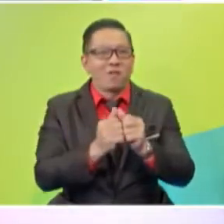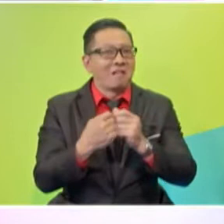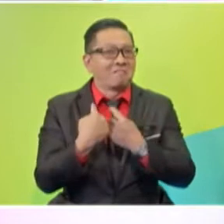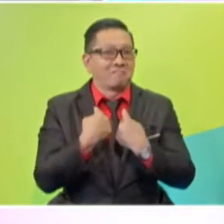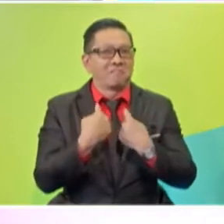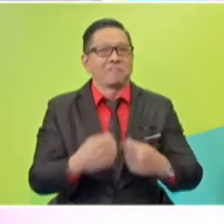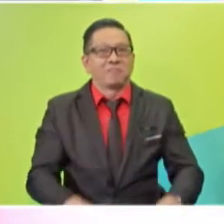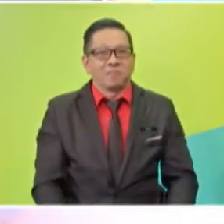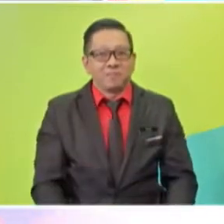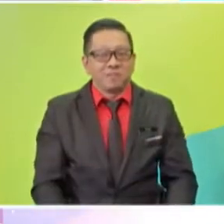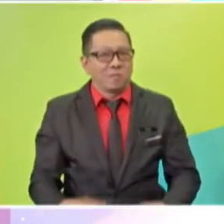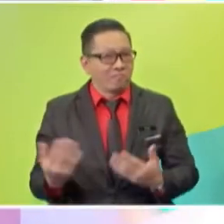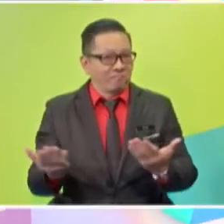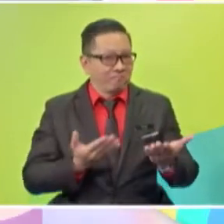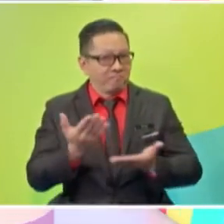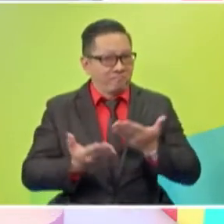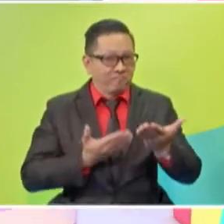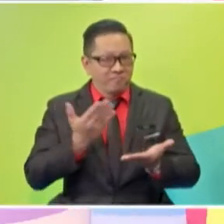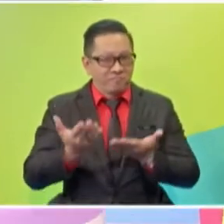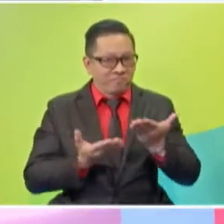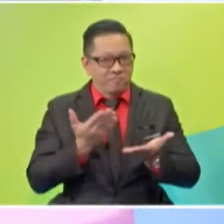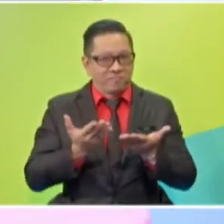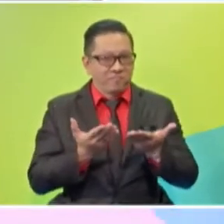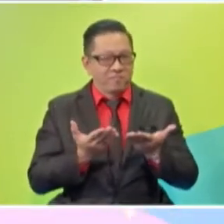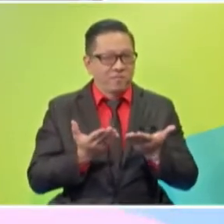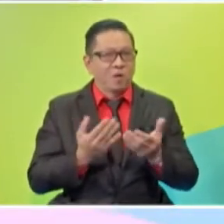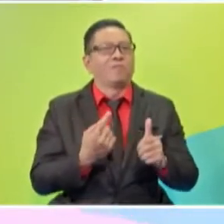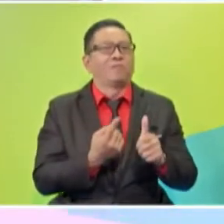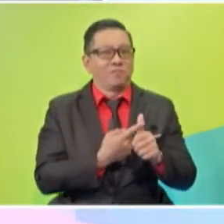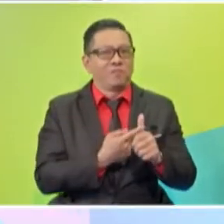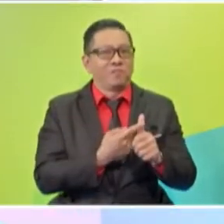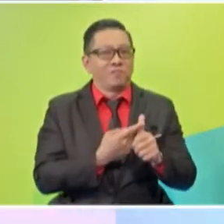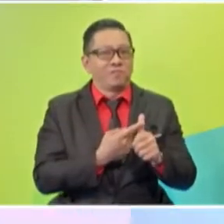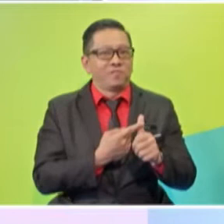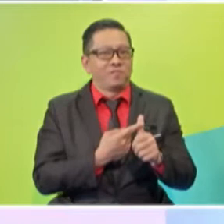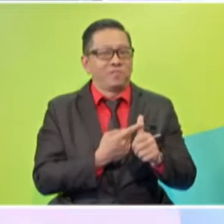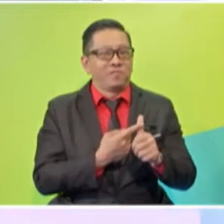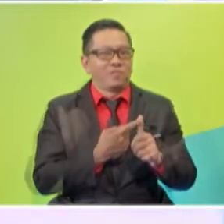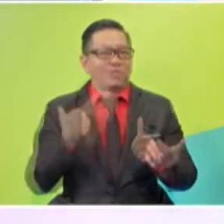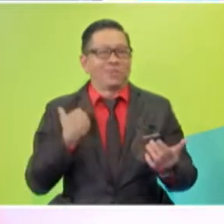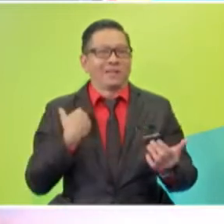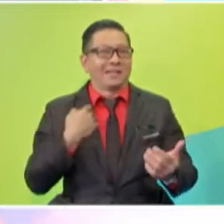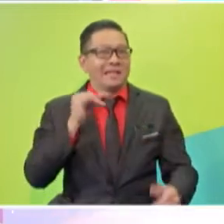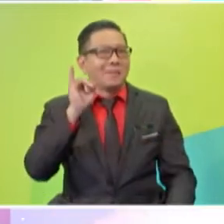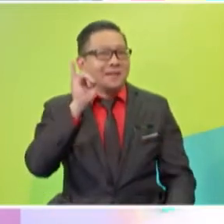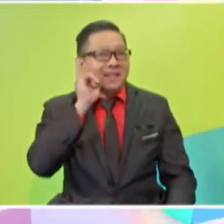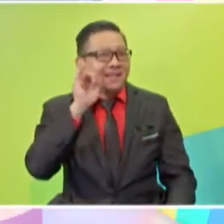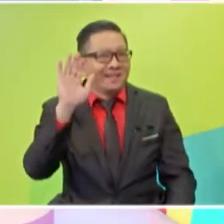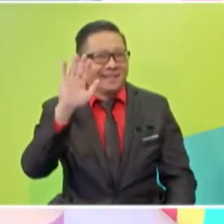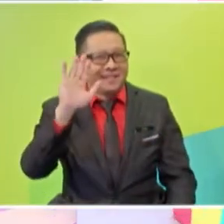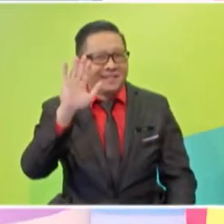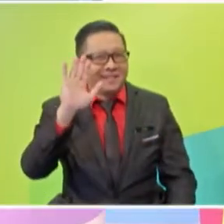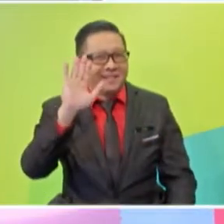Teacher Devi, could you kindly introduce them to all of us? Yes, sure, Sean. Okay, we have Imanina here. Hi, Imanina.